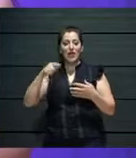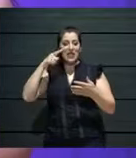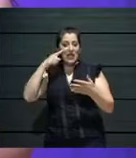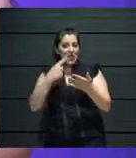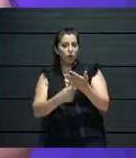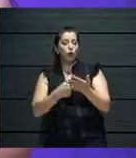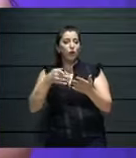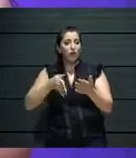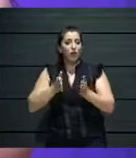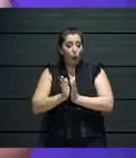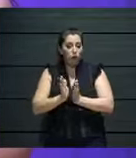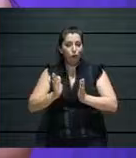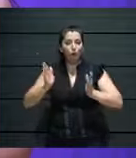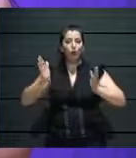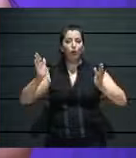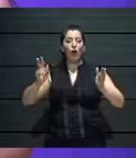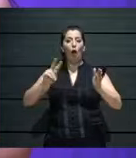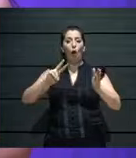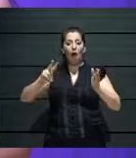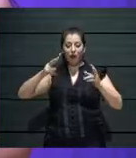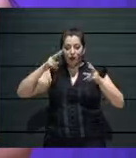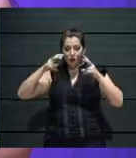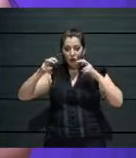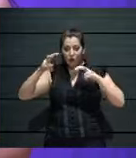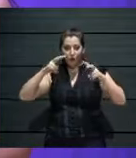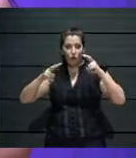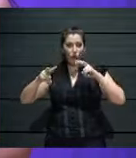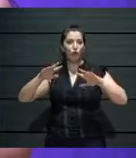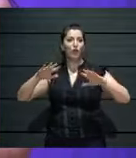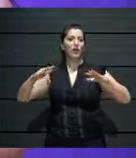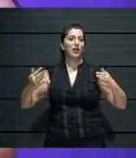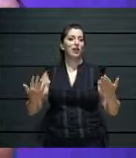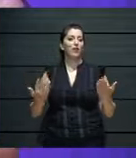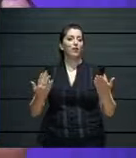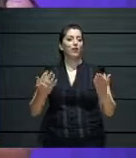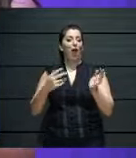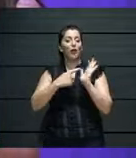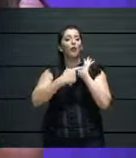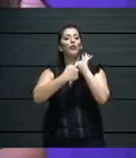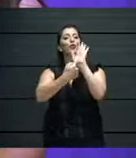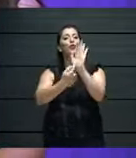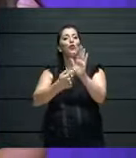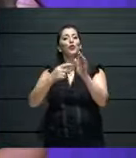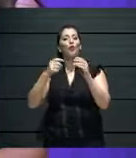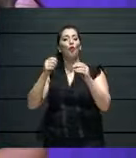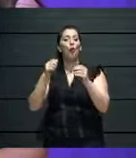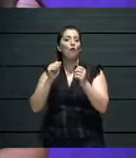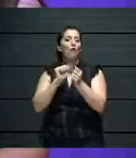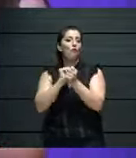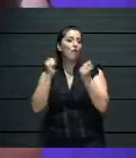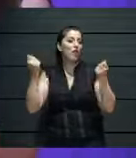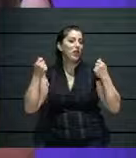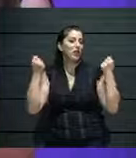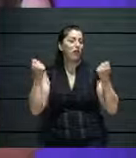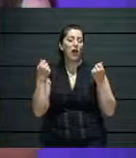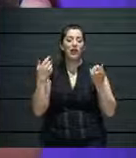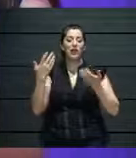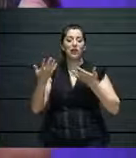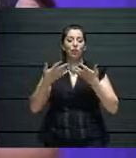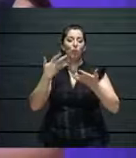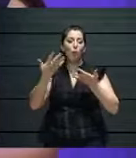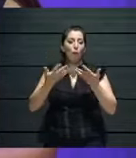um, to explore other ways of presenting the festivals, which is, which is great. Thanks for that. Thank you, Annabelle. Thank you.